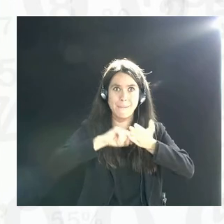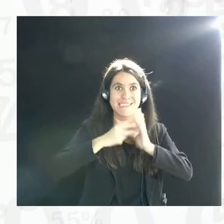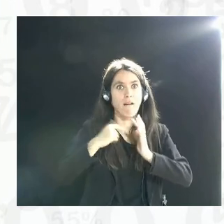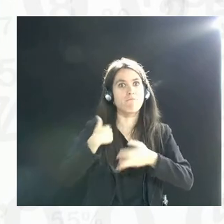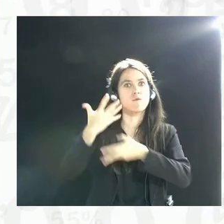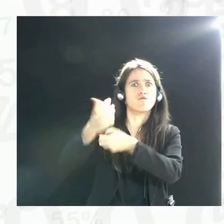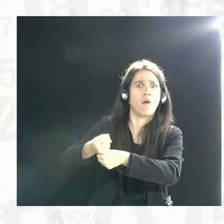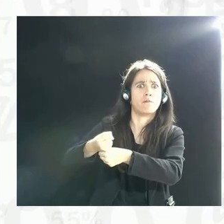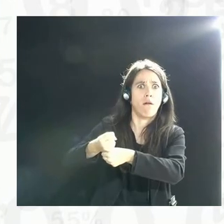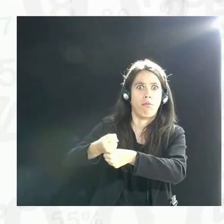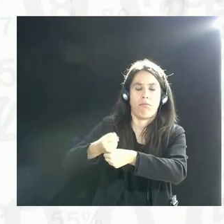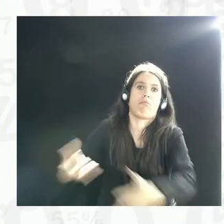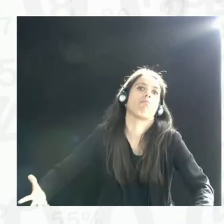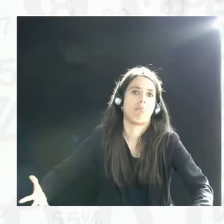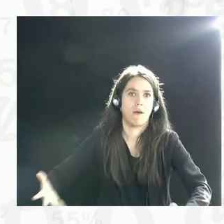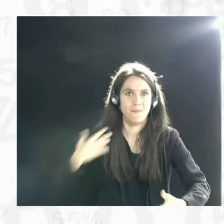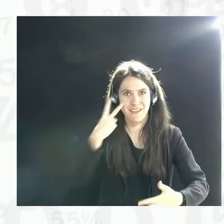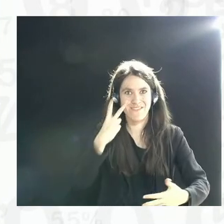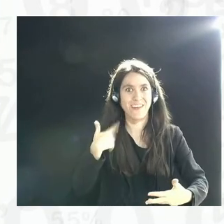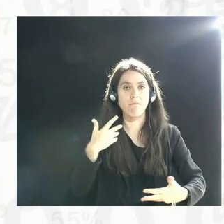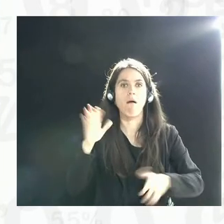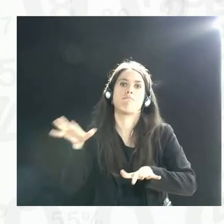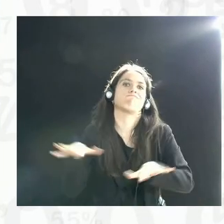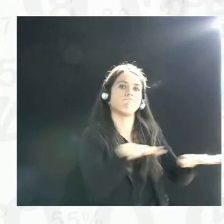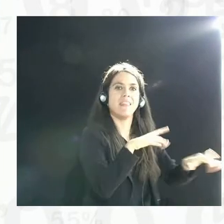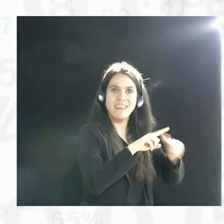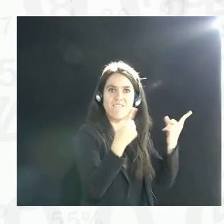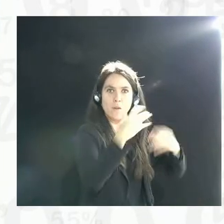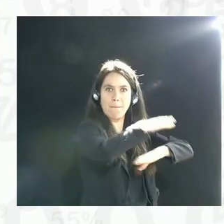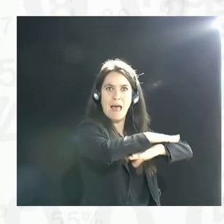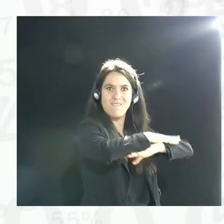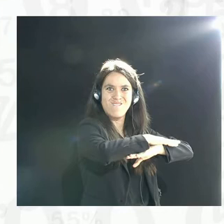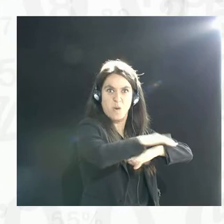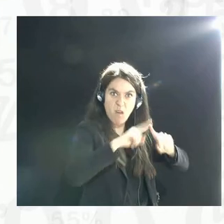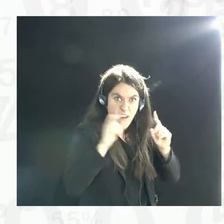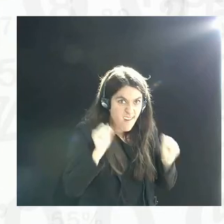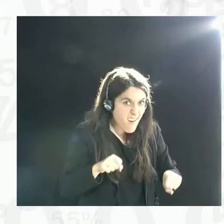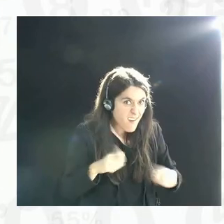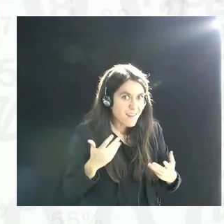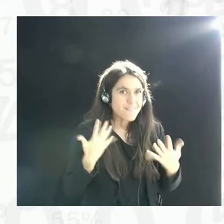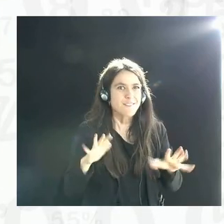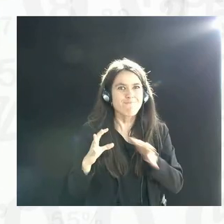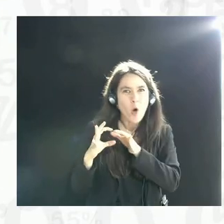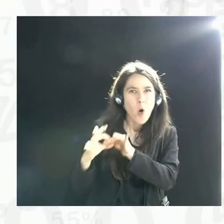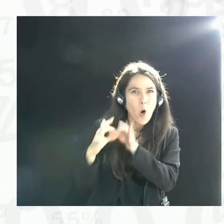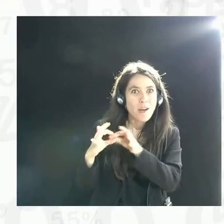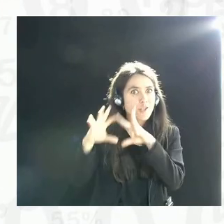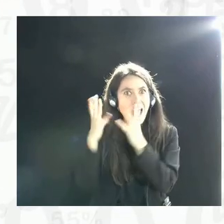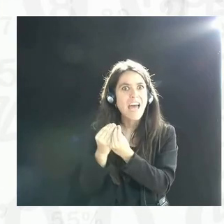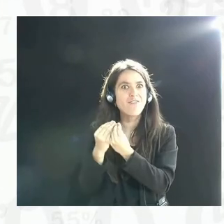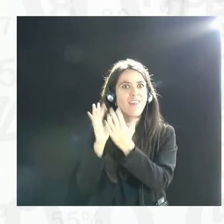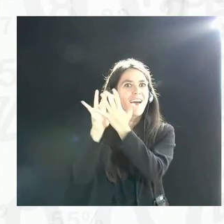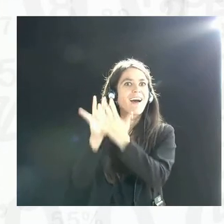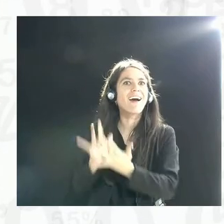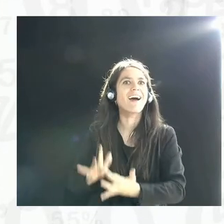is lost. And people turn to another platform. But can they? Because their connections are all on Facebook. So